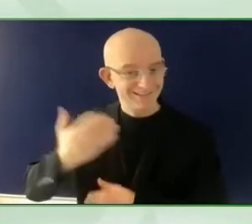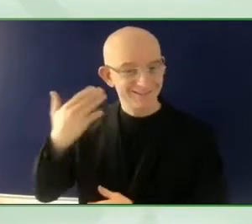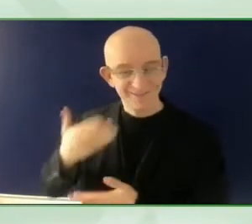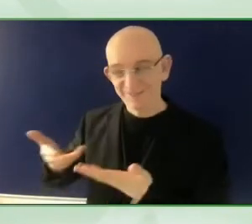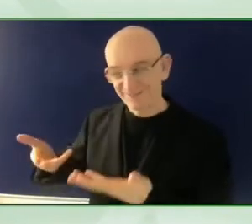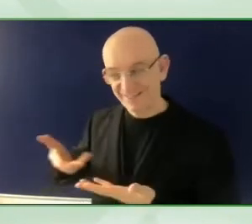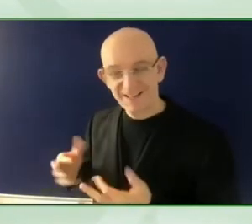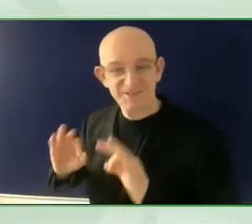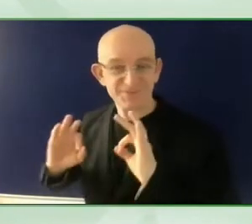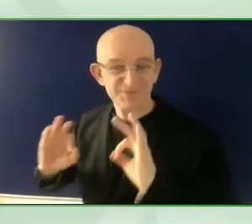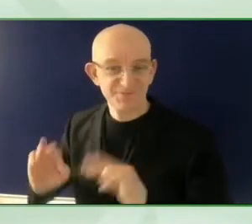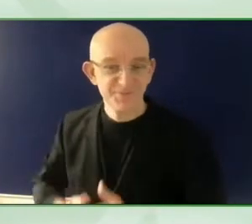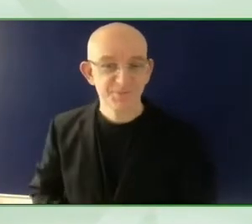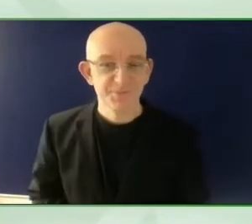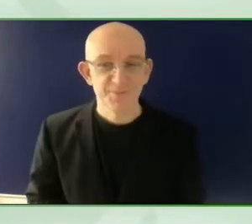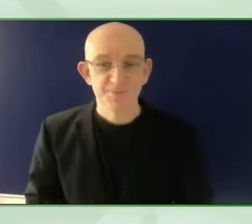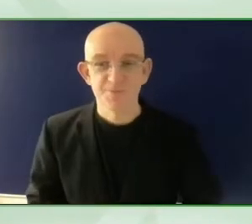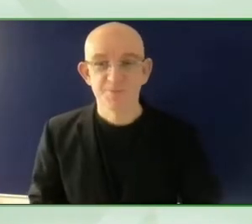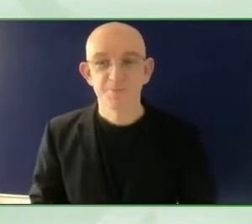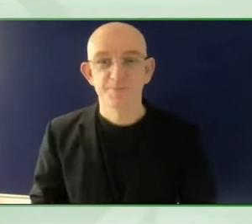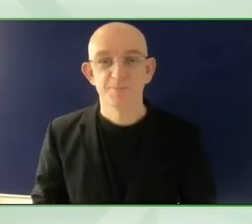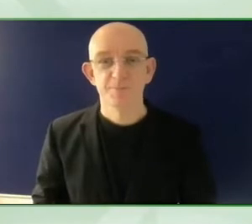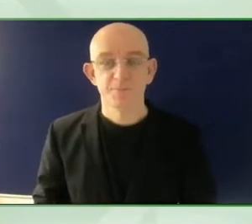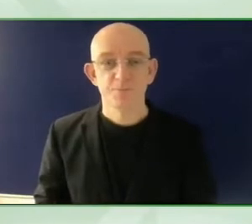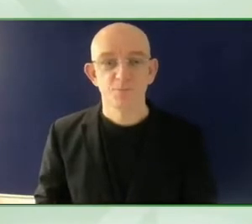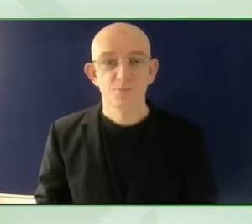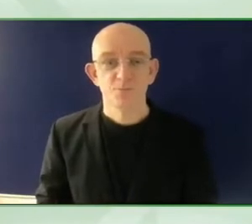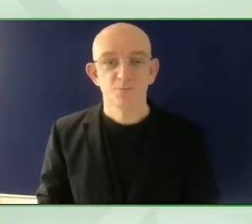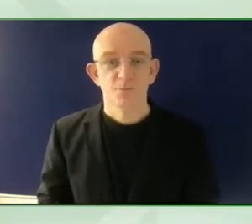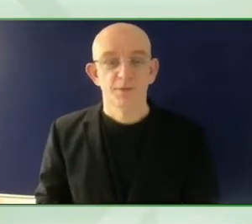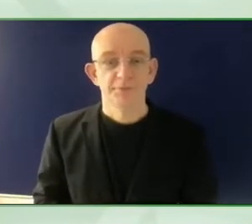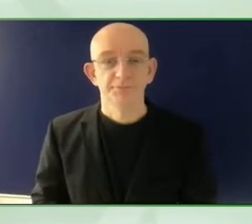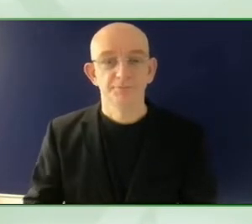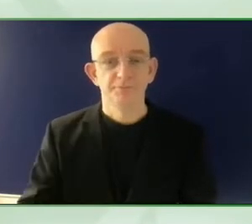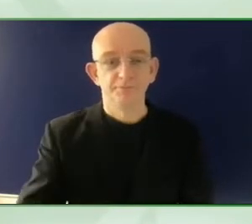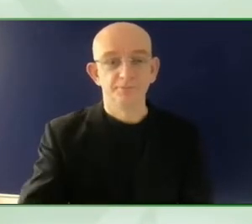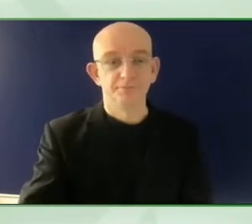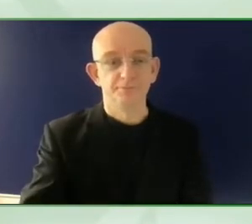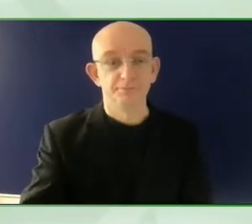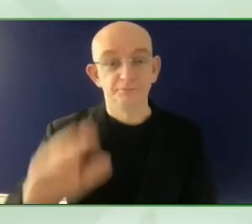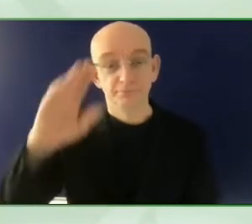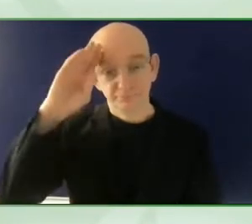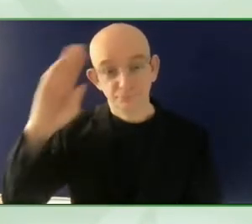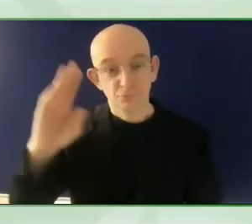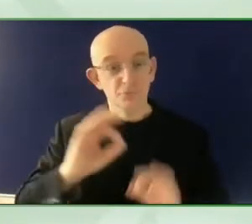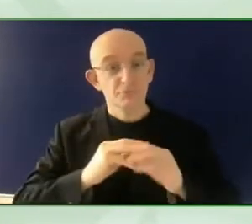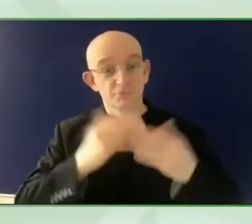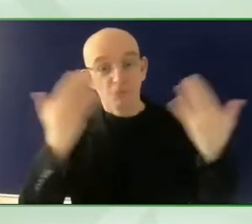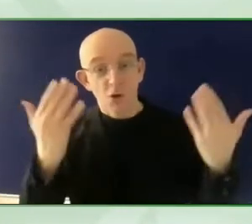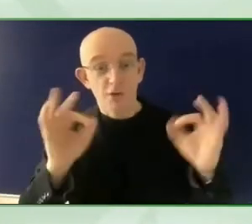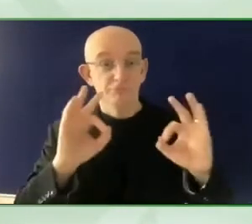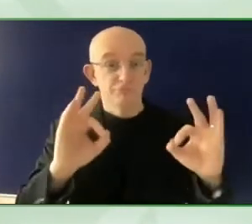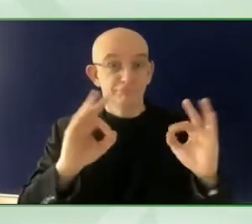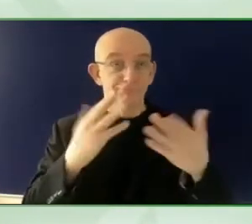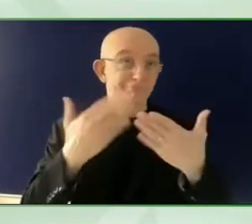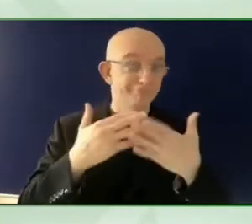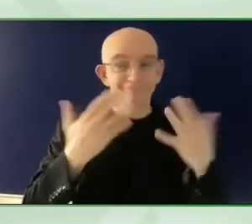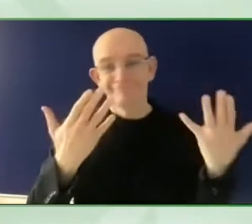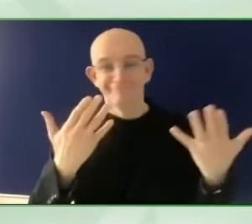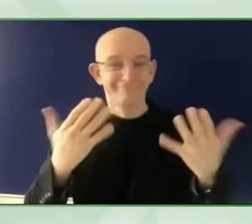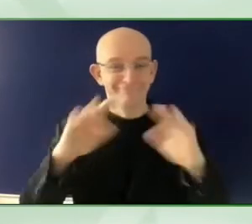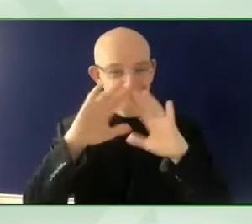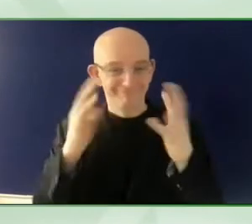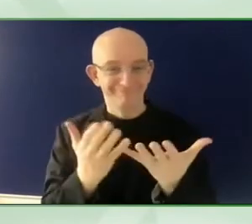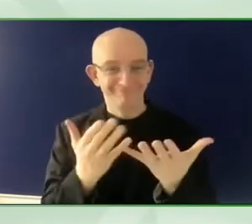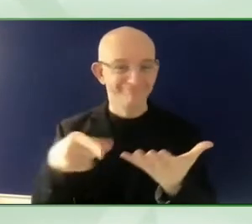was really busy these weeks and months for you. So really glad that you could make it for the Fireside